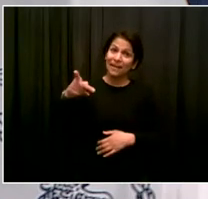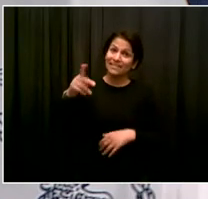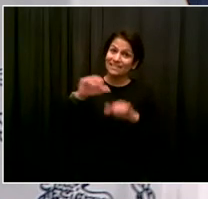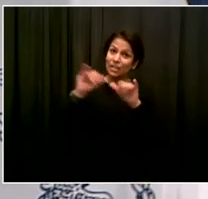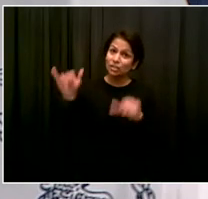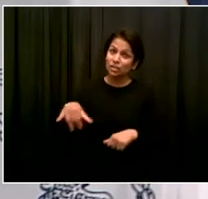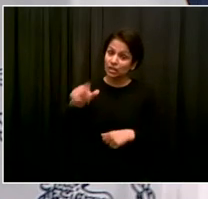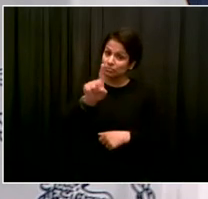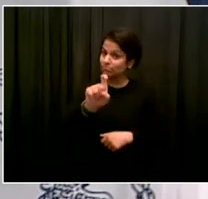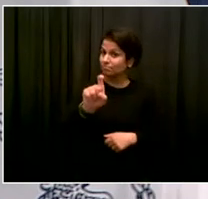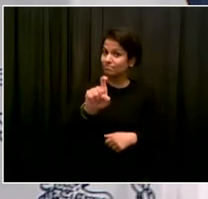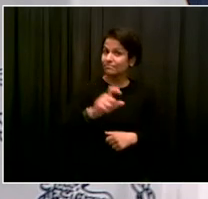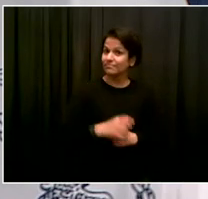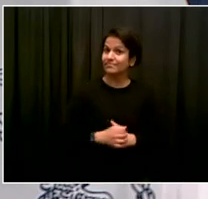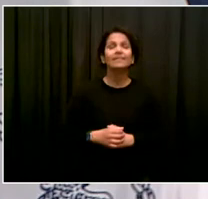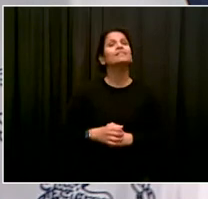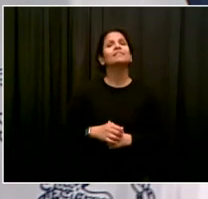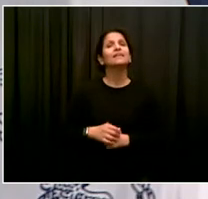electricity a lot of the time.